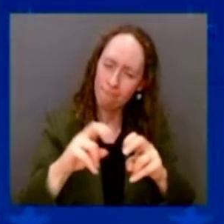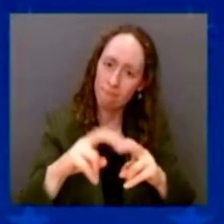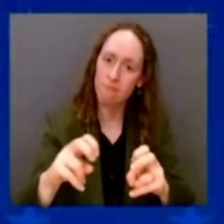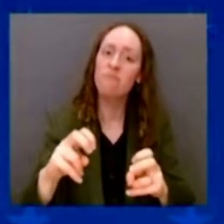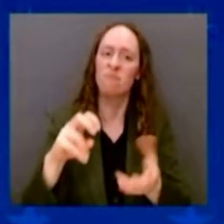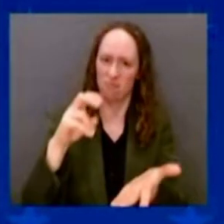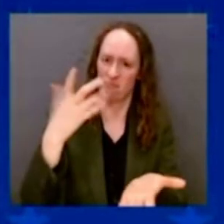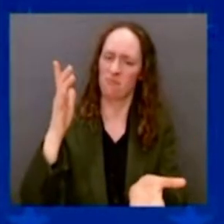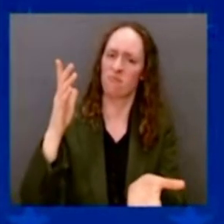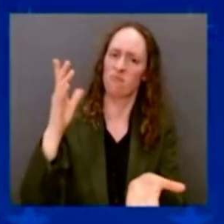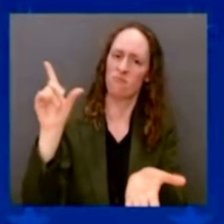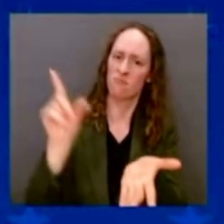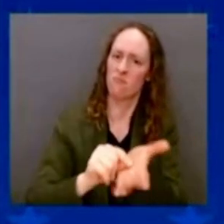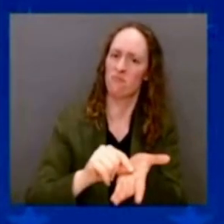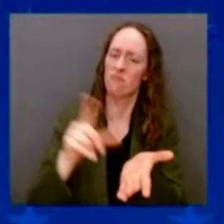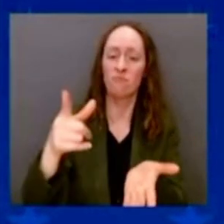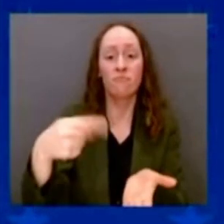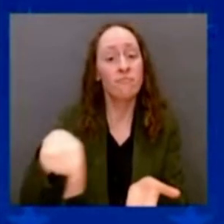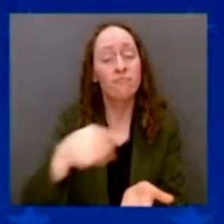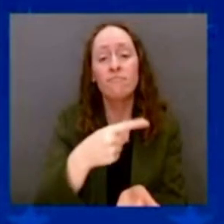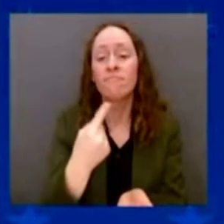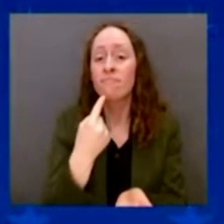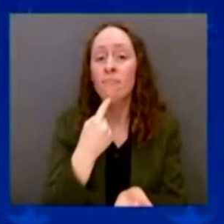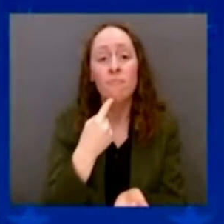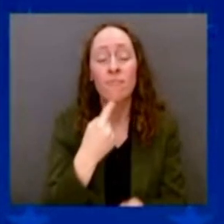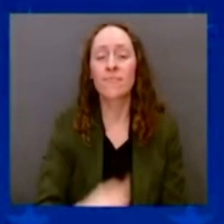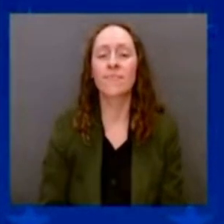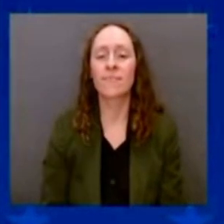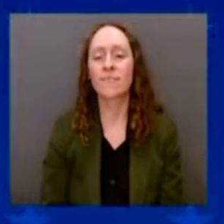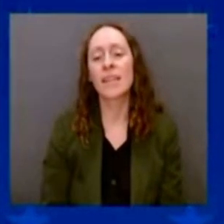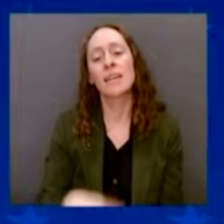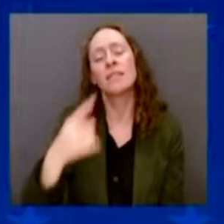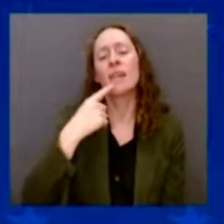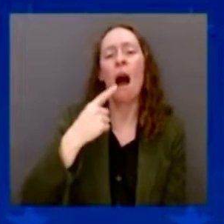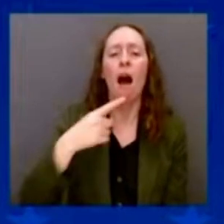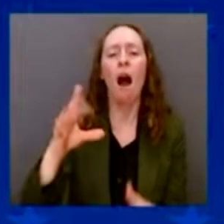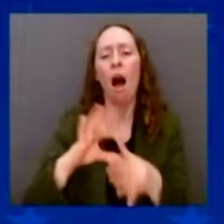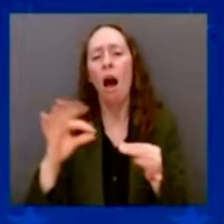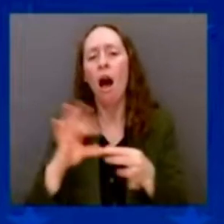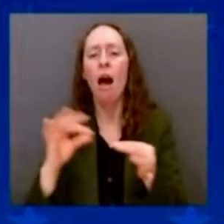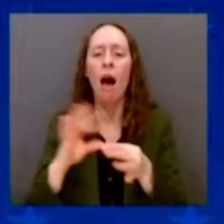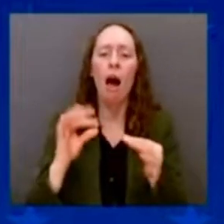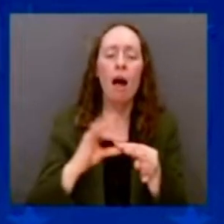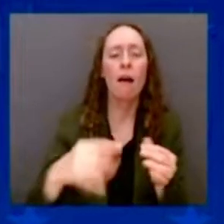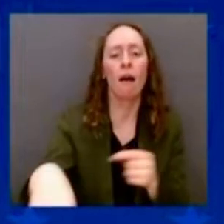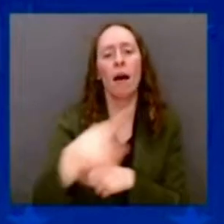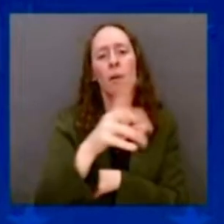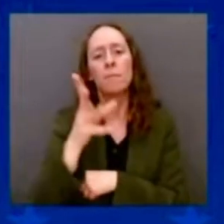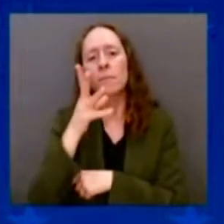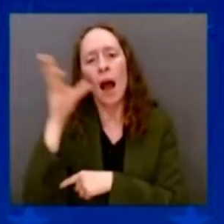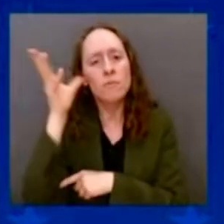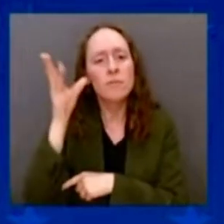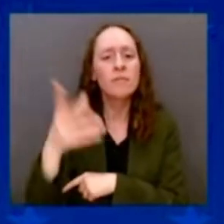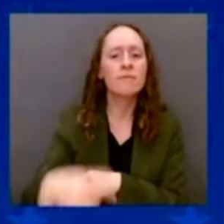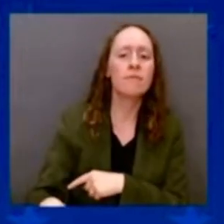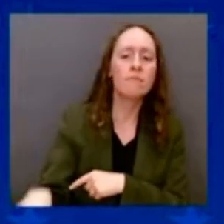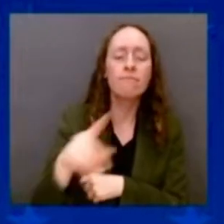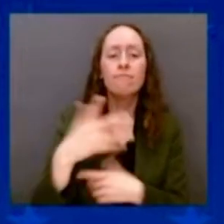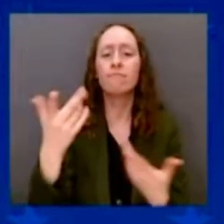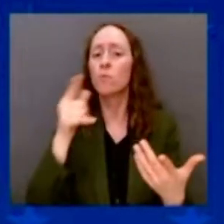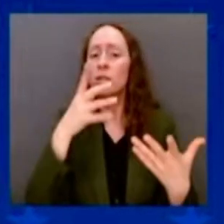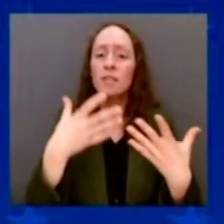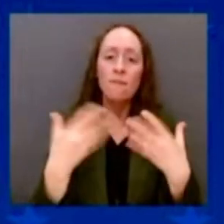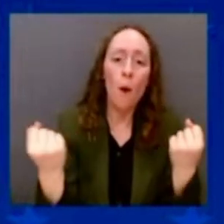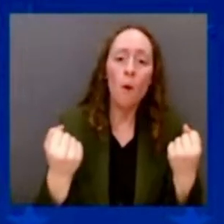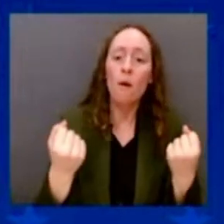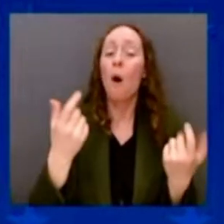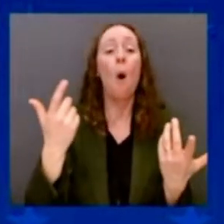stories that if you come from a broken home or where mom or dad has a drug addiction or there's a real problem or you don't have books in the house,